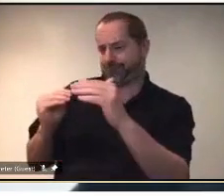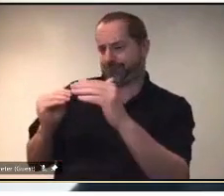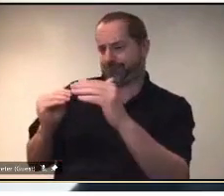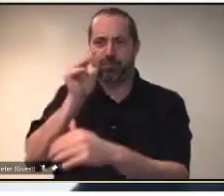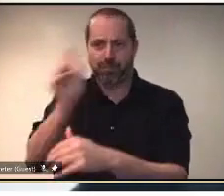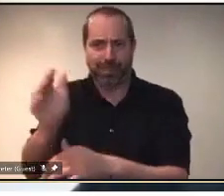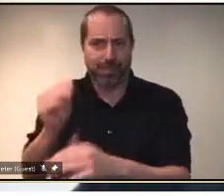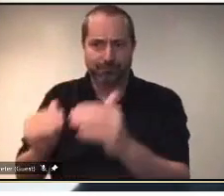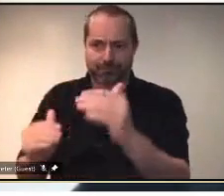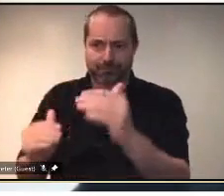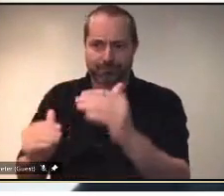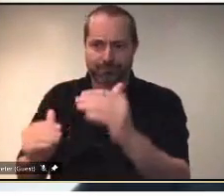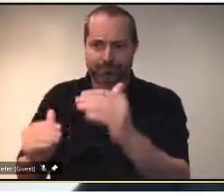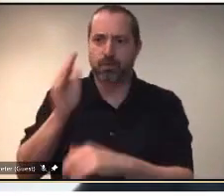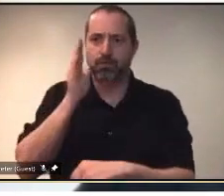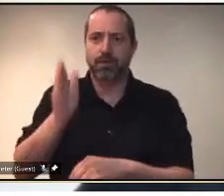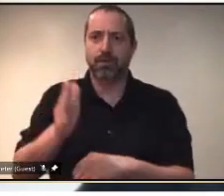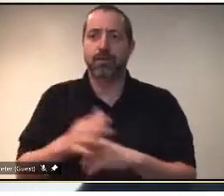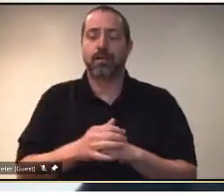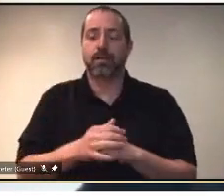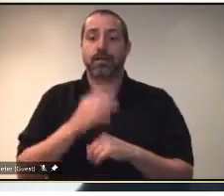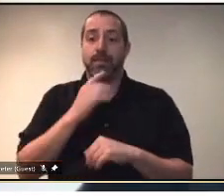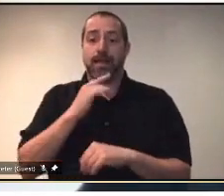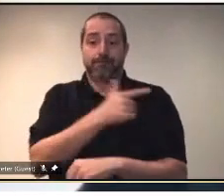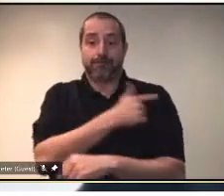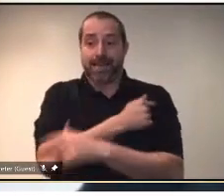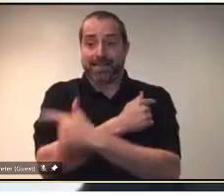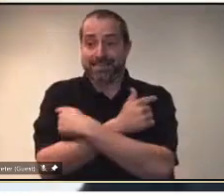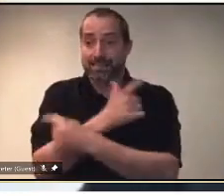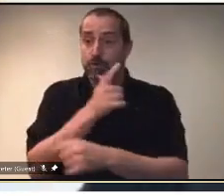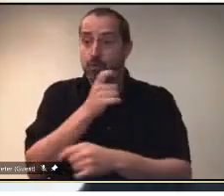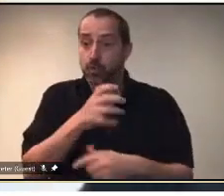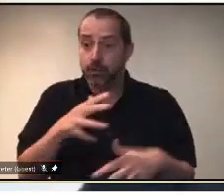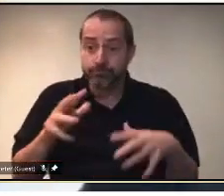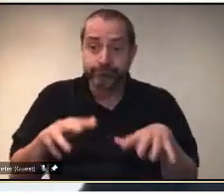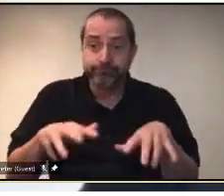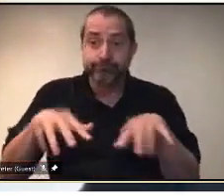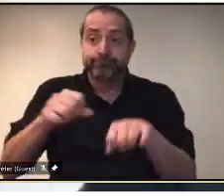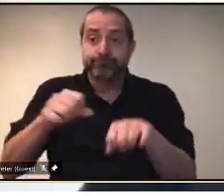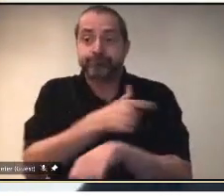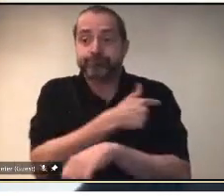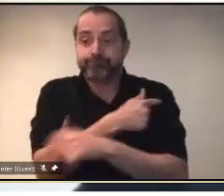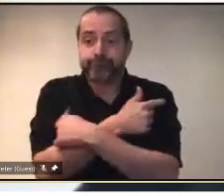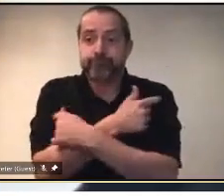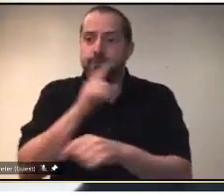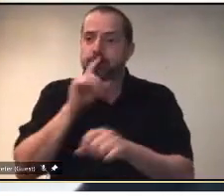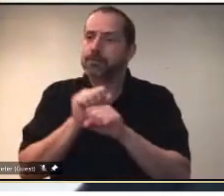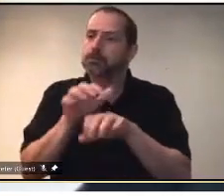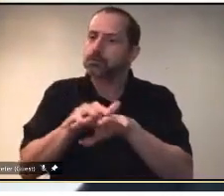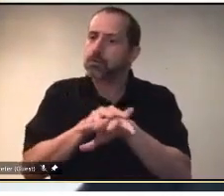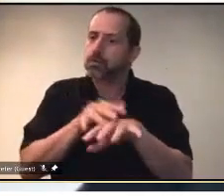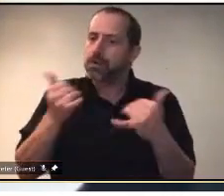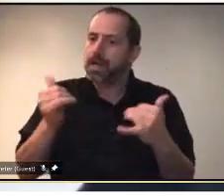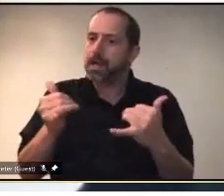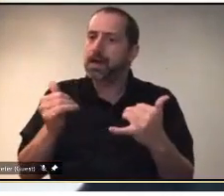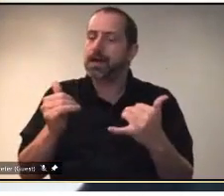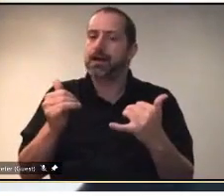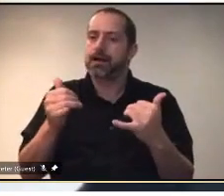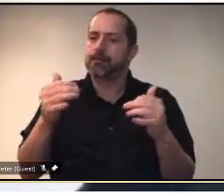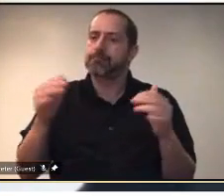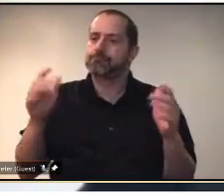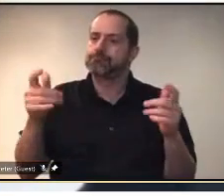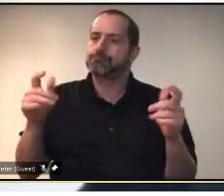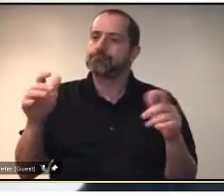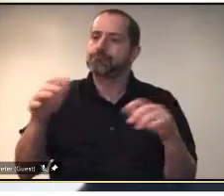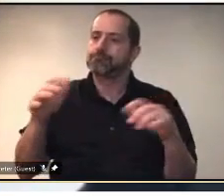The vaccine uptake has has slowed a little bit in the late, but I think there's there's many factors in that